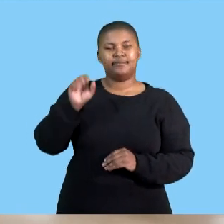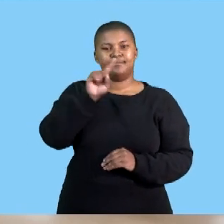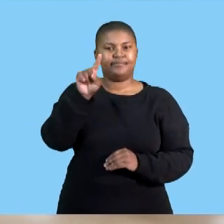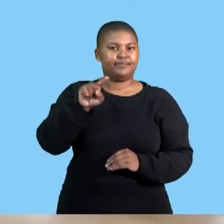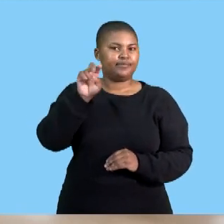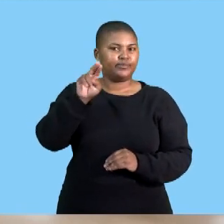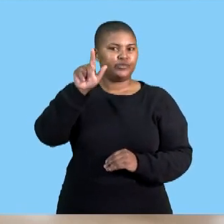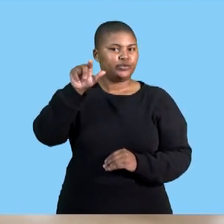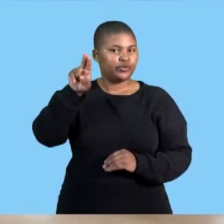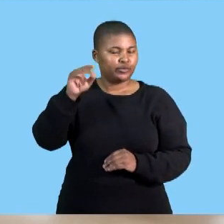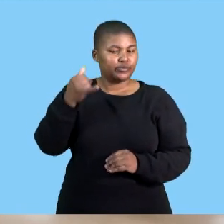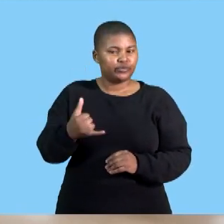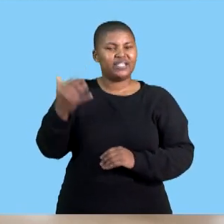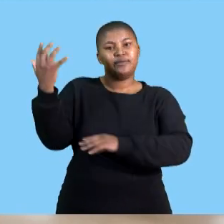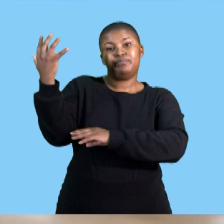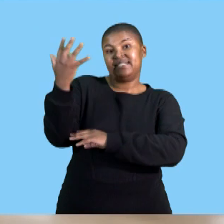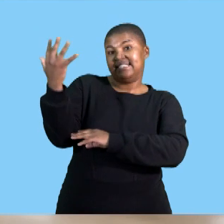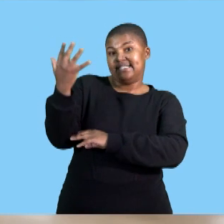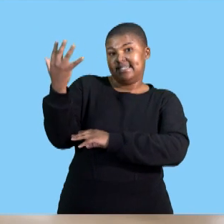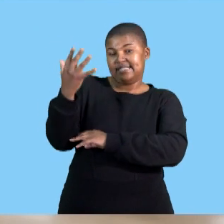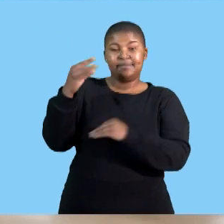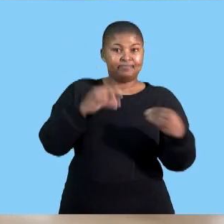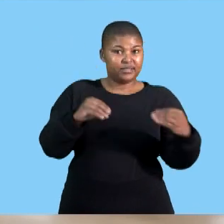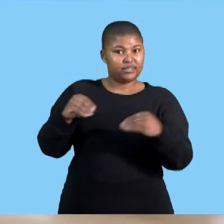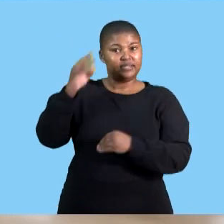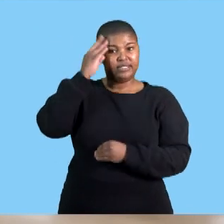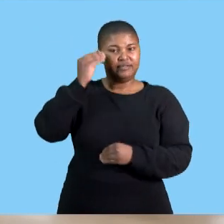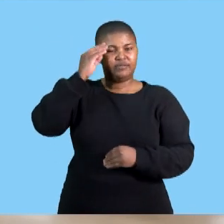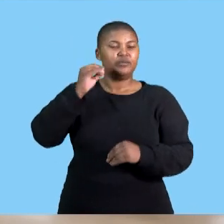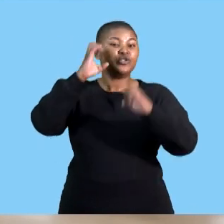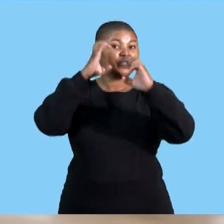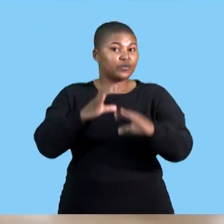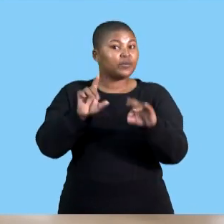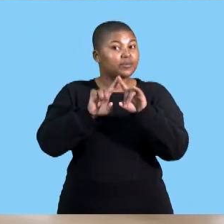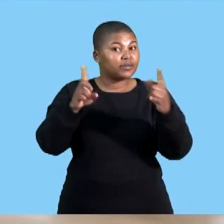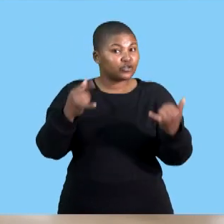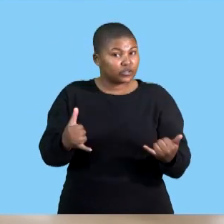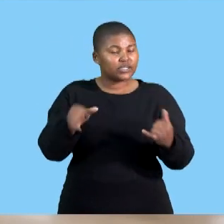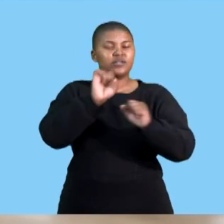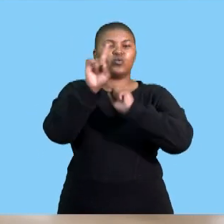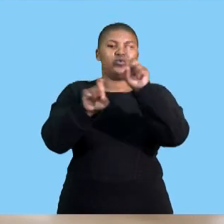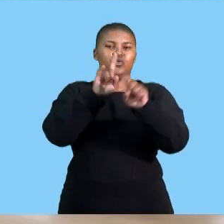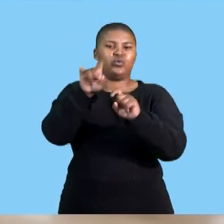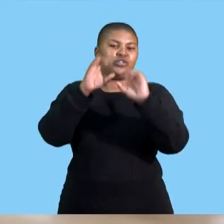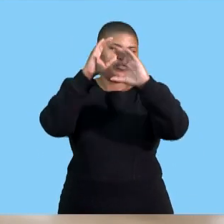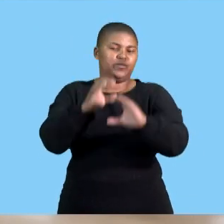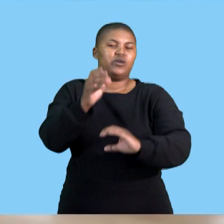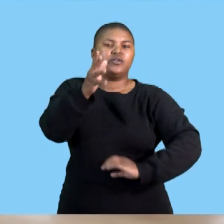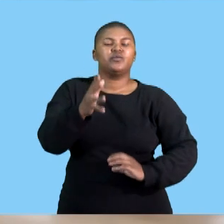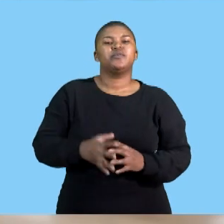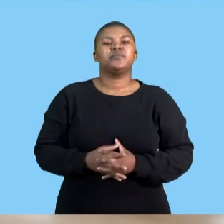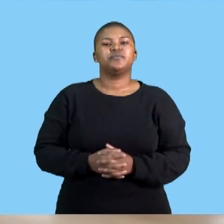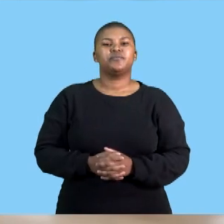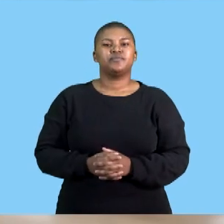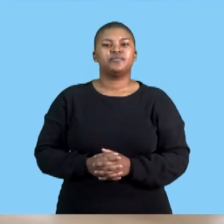at the topic that says presentation of business information but today we will be looking at the practice and application